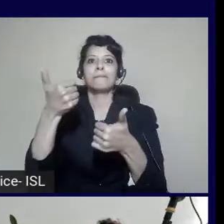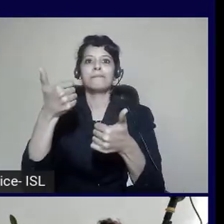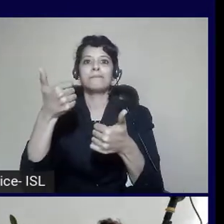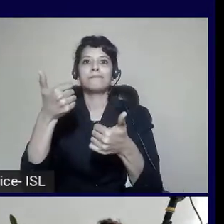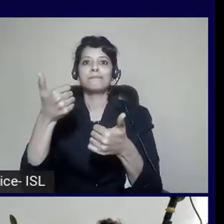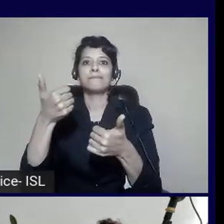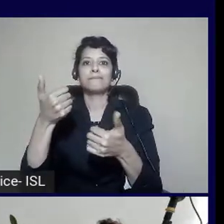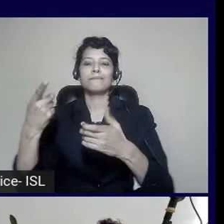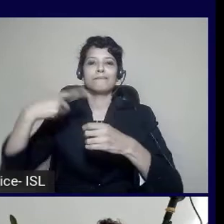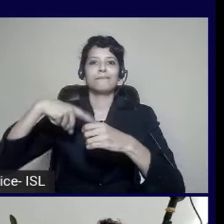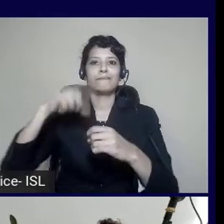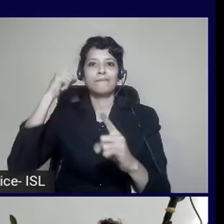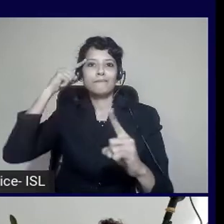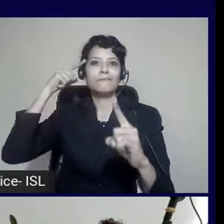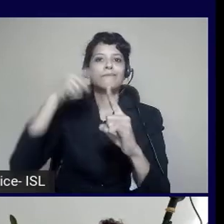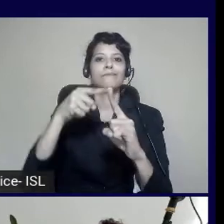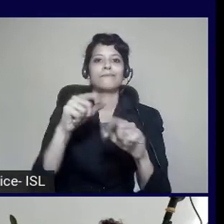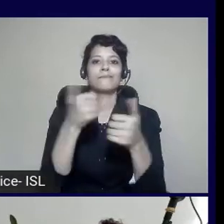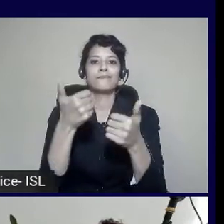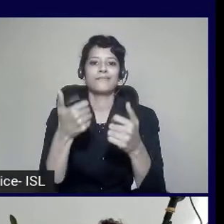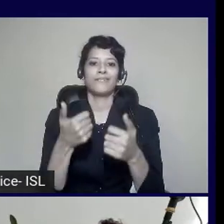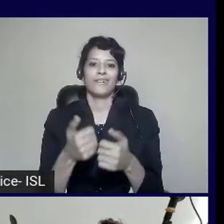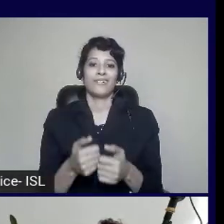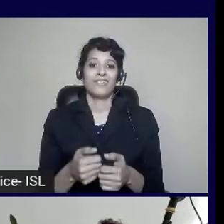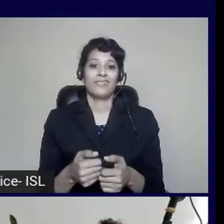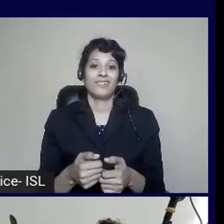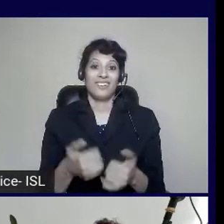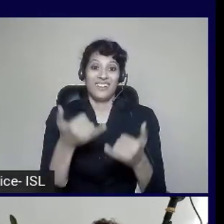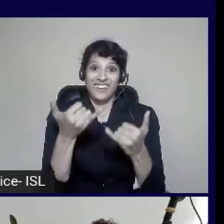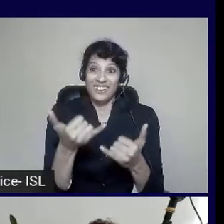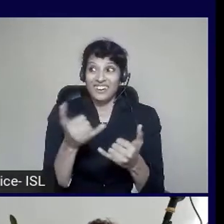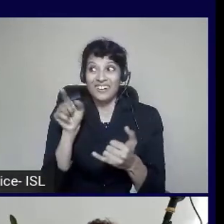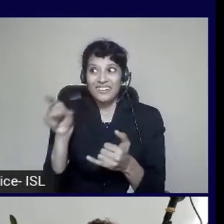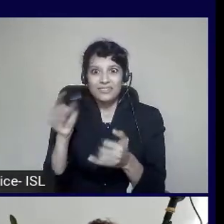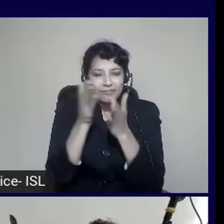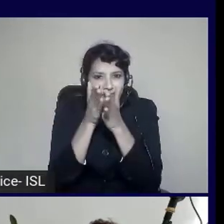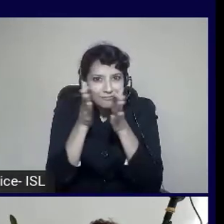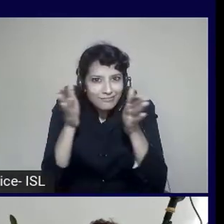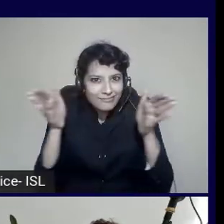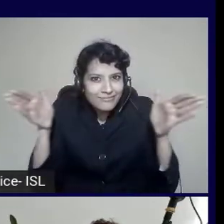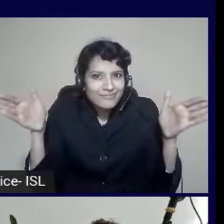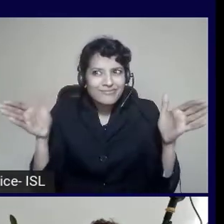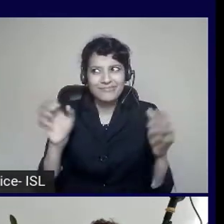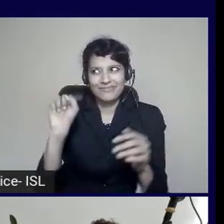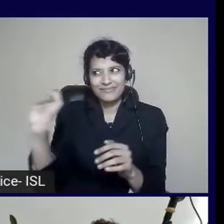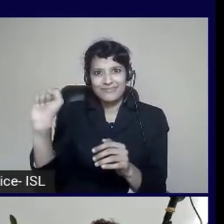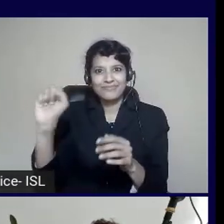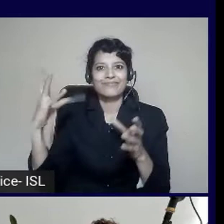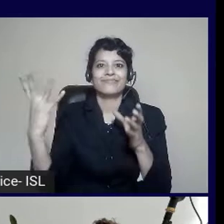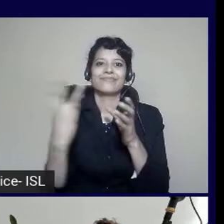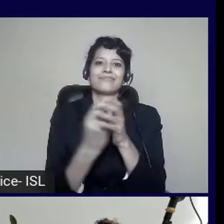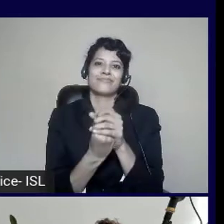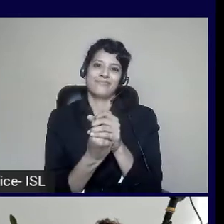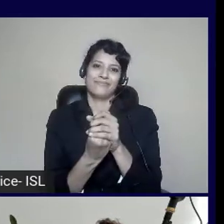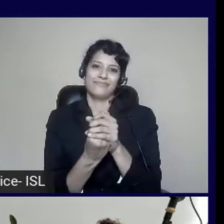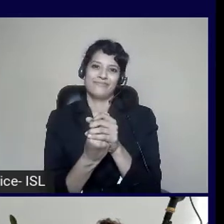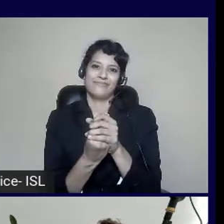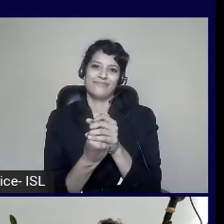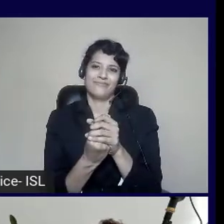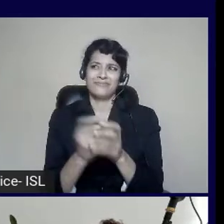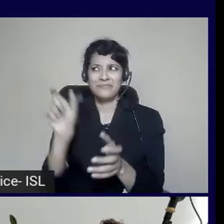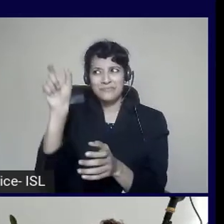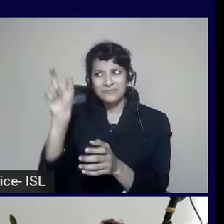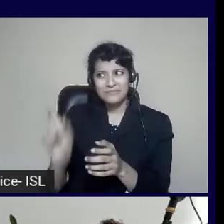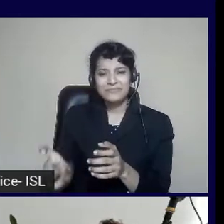personas work, now you can actually use inclusive design. So recognize exclusion is the first step. You need to understand that you